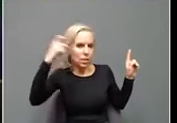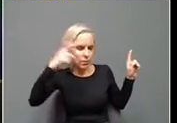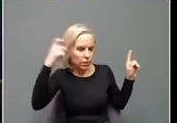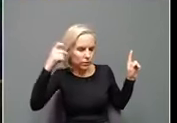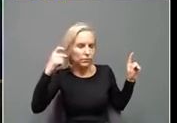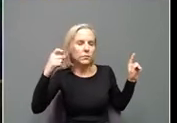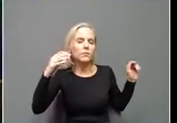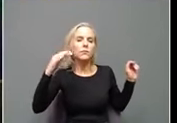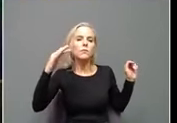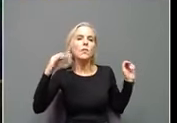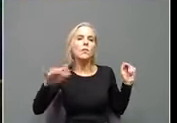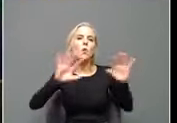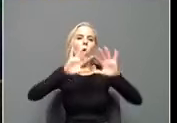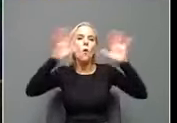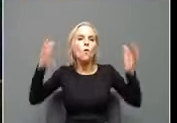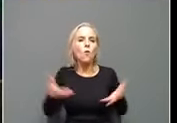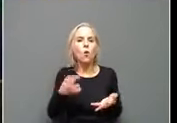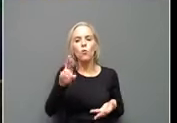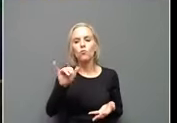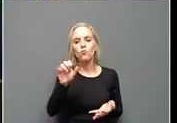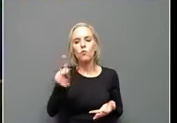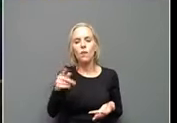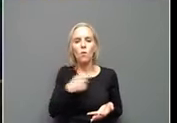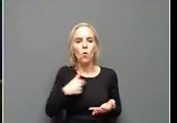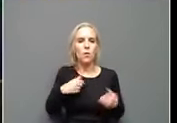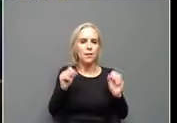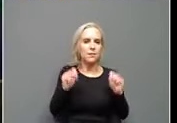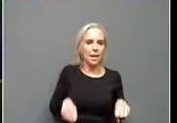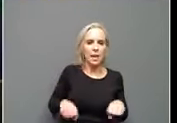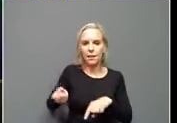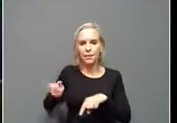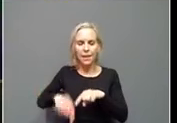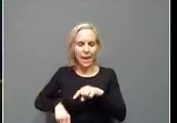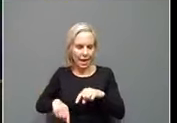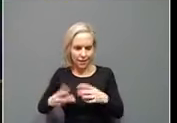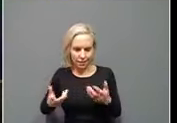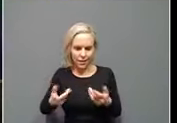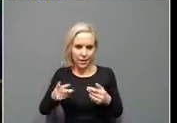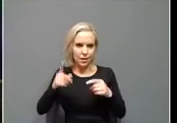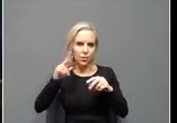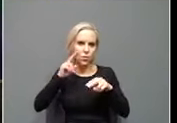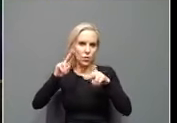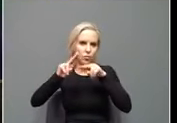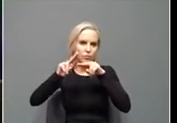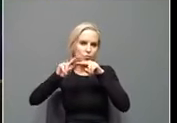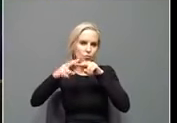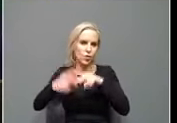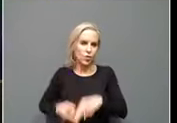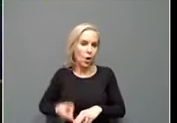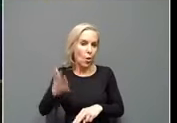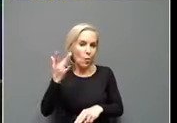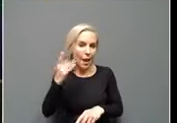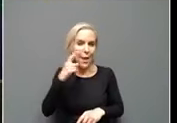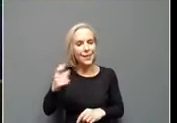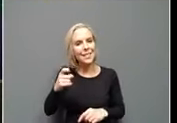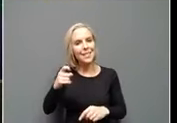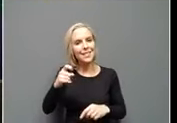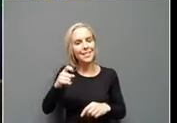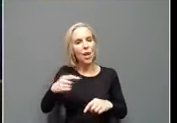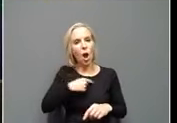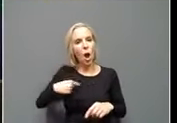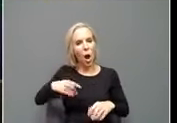the overall risk for what we can and can't do decreases at the end of May because our kids have gotten through, uh,